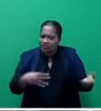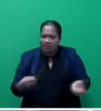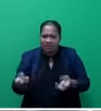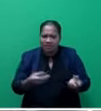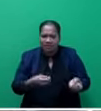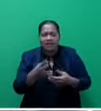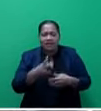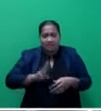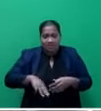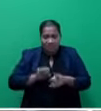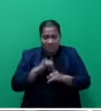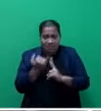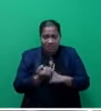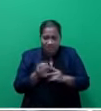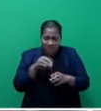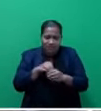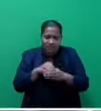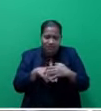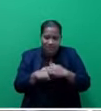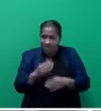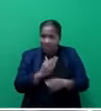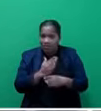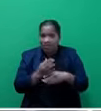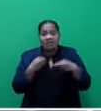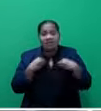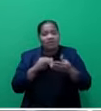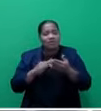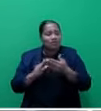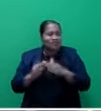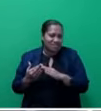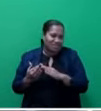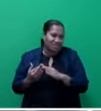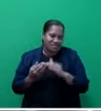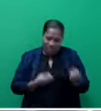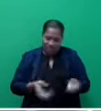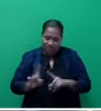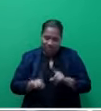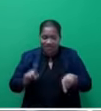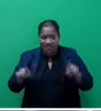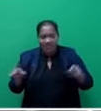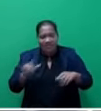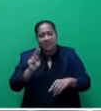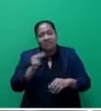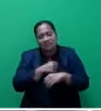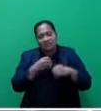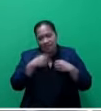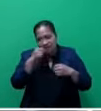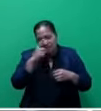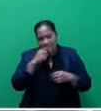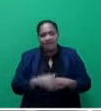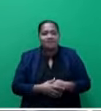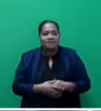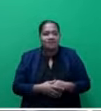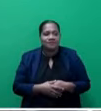societies involved in relief work, and the business community in supplying the basic needs to our people. We are grateful for the efforts of